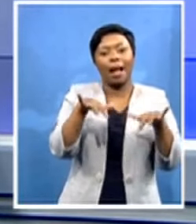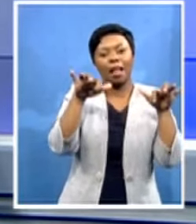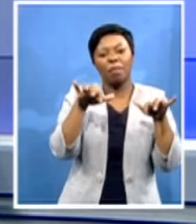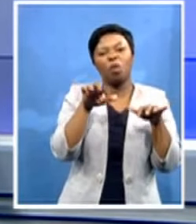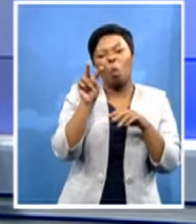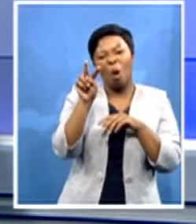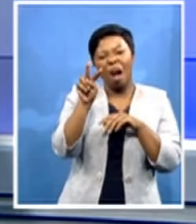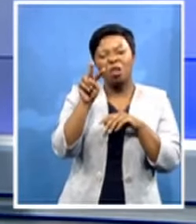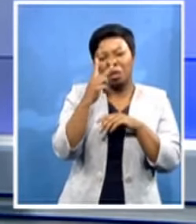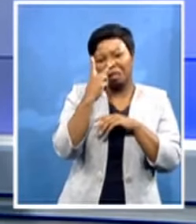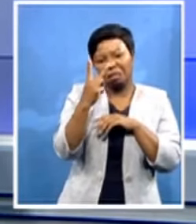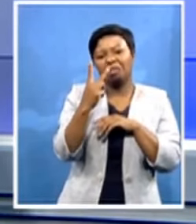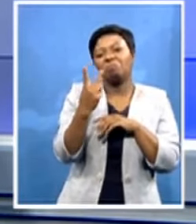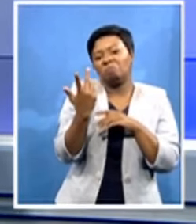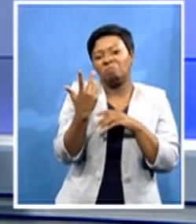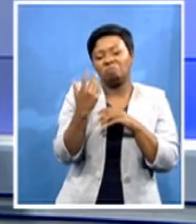will yield you're watching the agenda let's